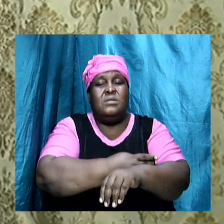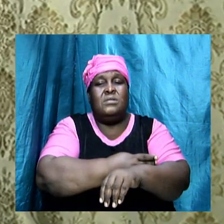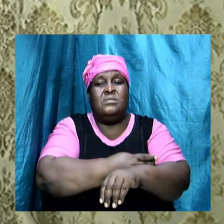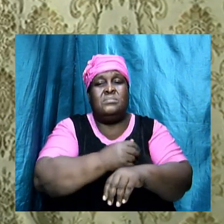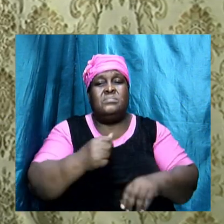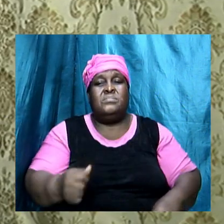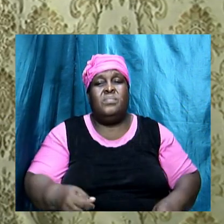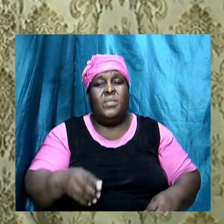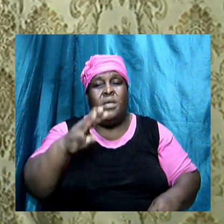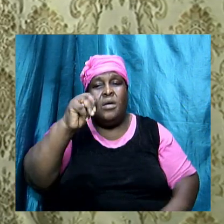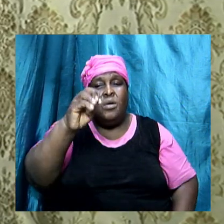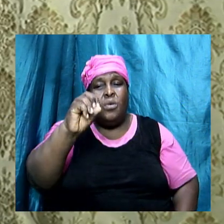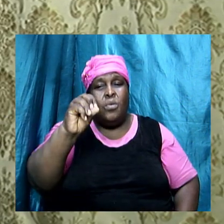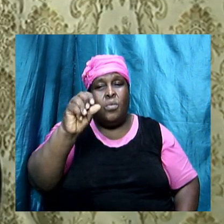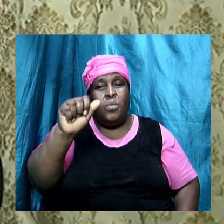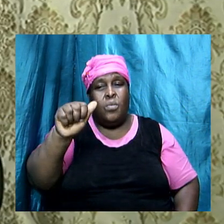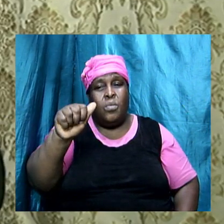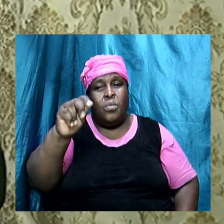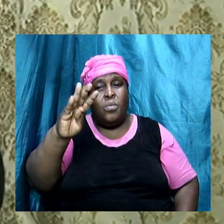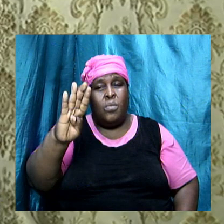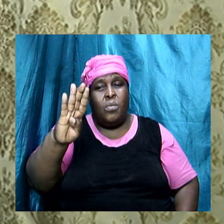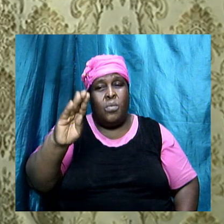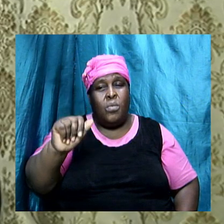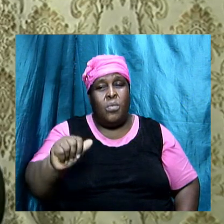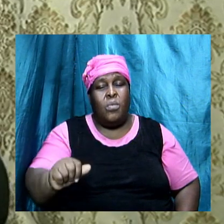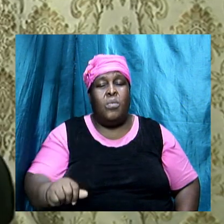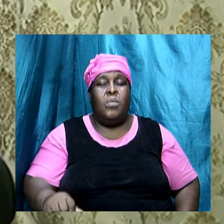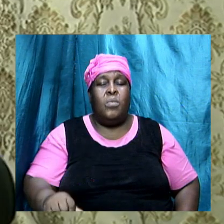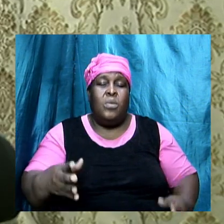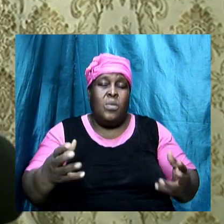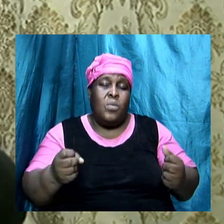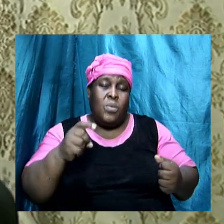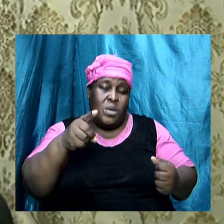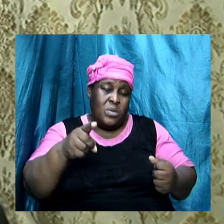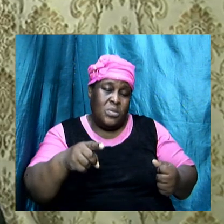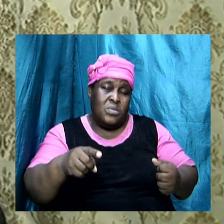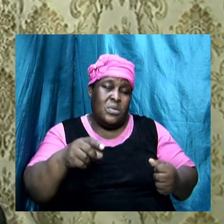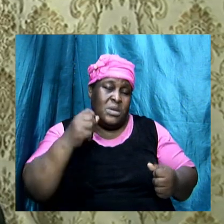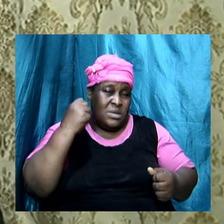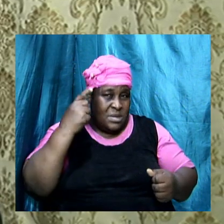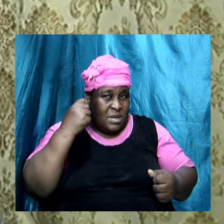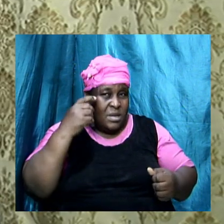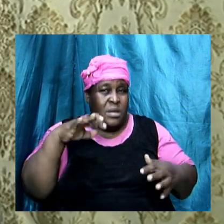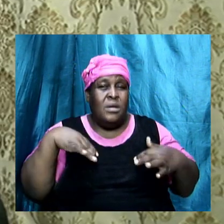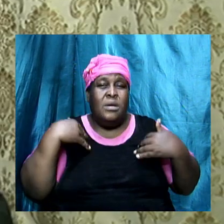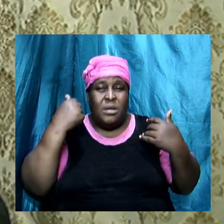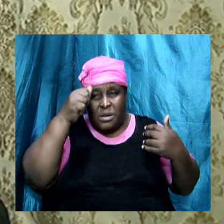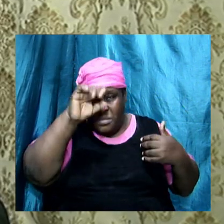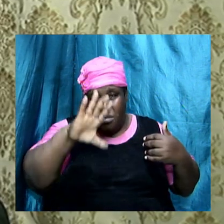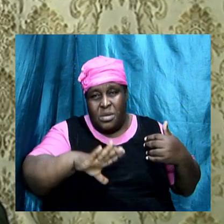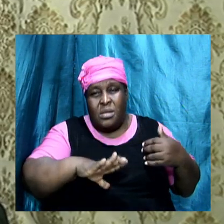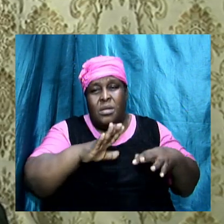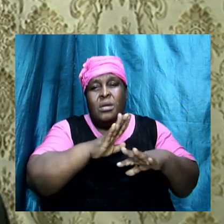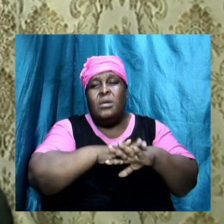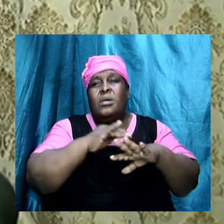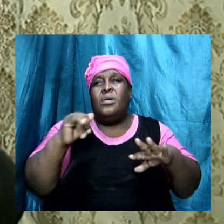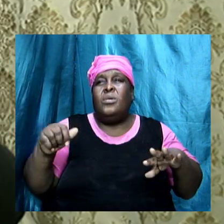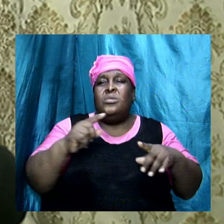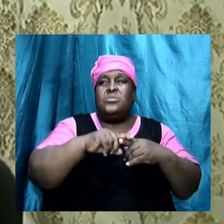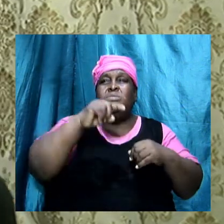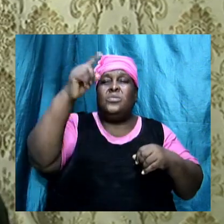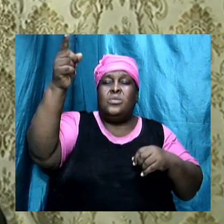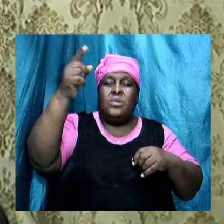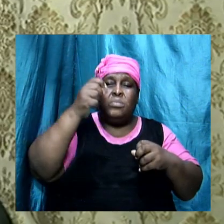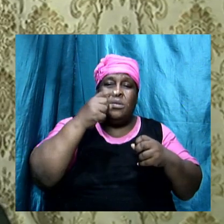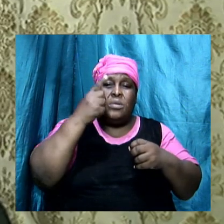with the daughters of Moab. I want you to understand that the Bible says young men, I call upon you because you are strong. And